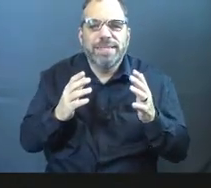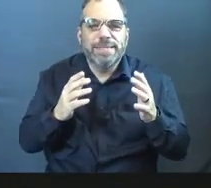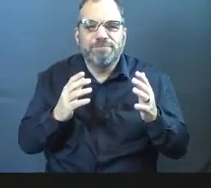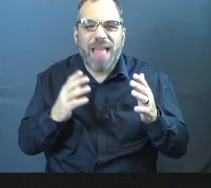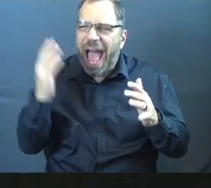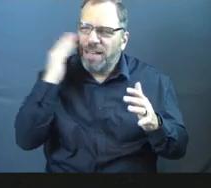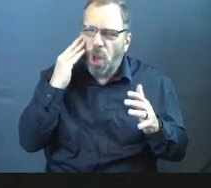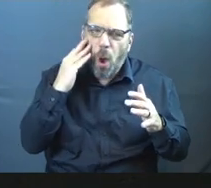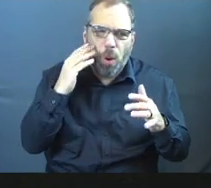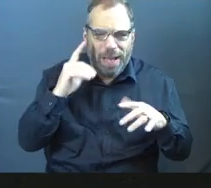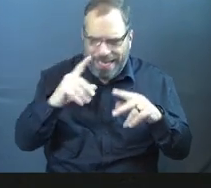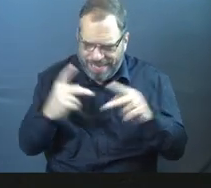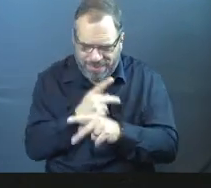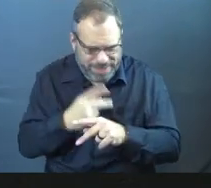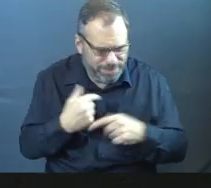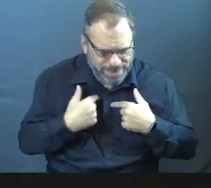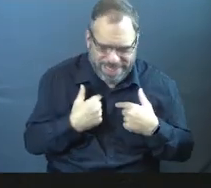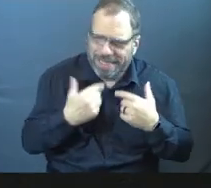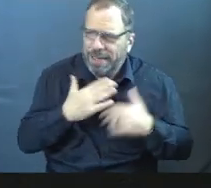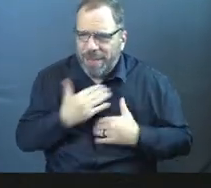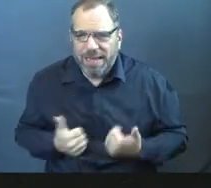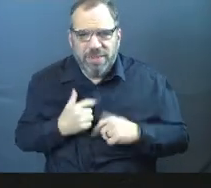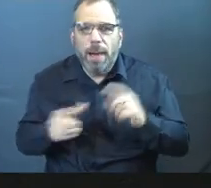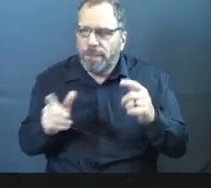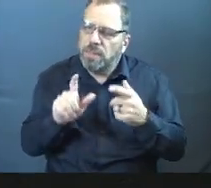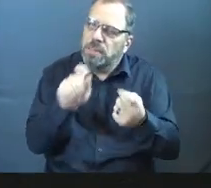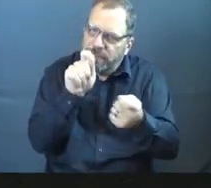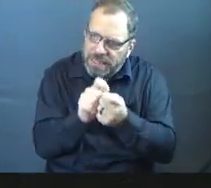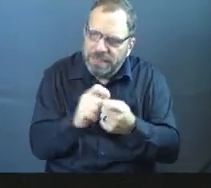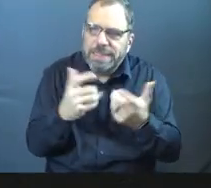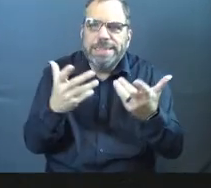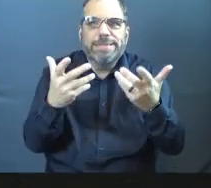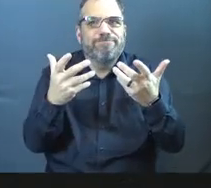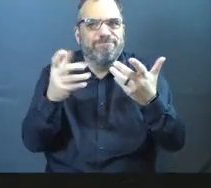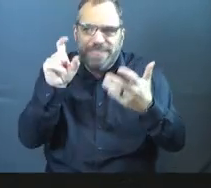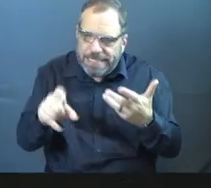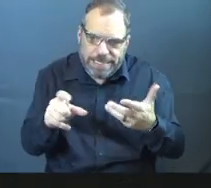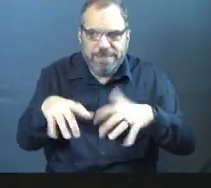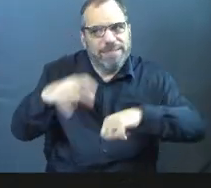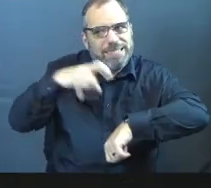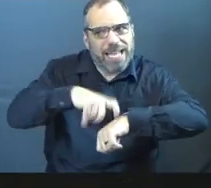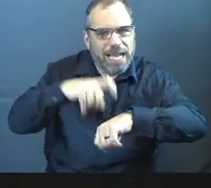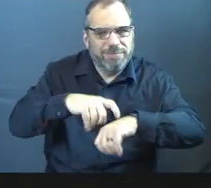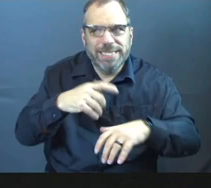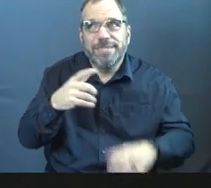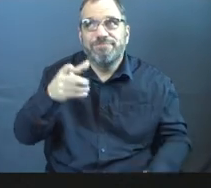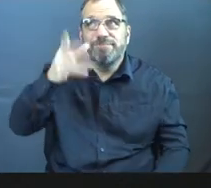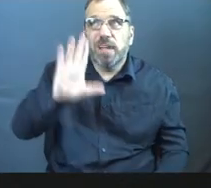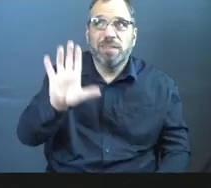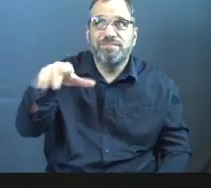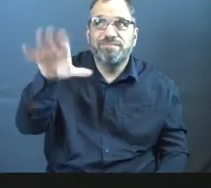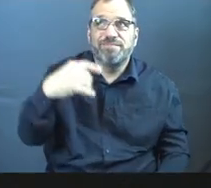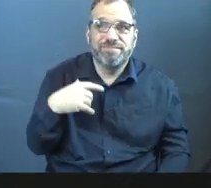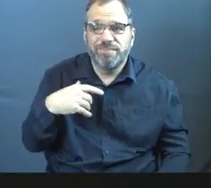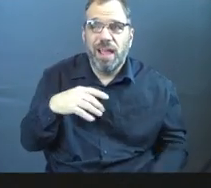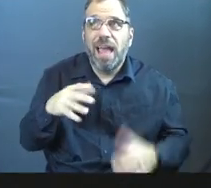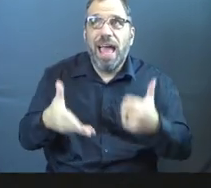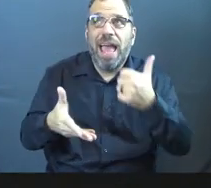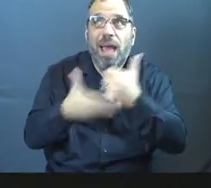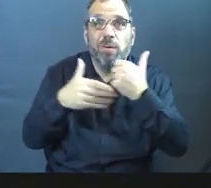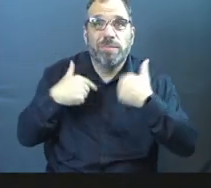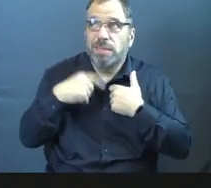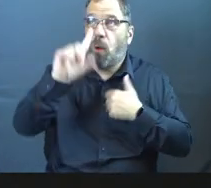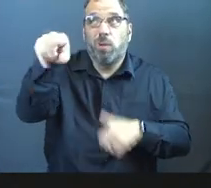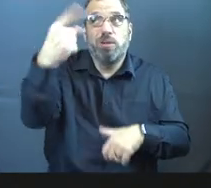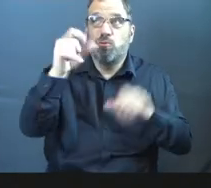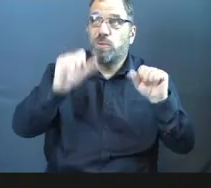where I know that I can't figure this out. mean, that's my whole life, but there's specific things. I really just felt like I needed to take some time and go, hey God, please do what only you can